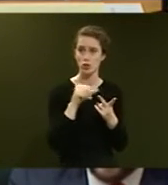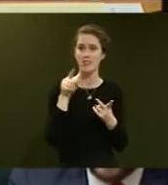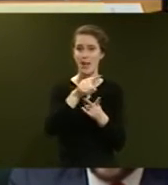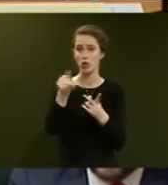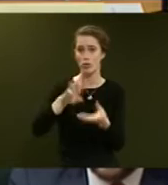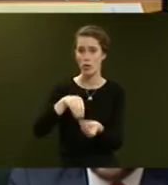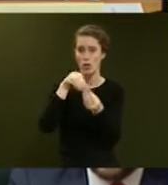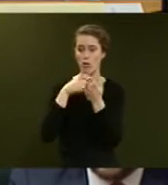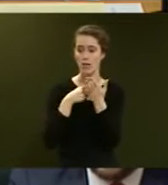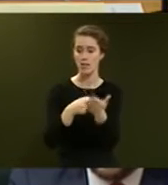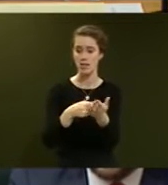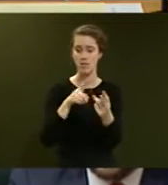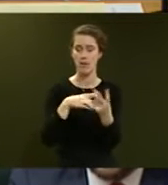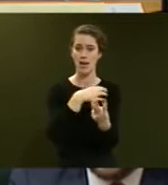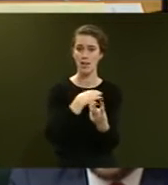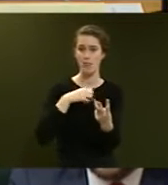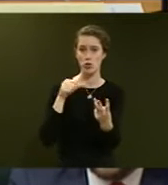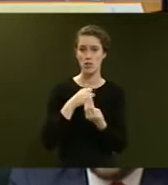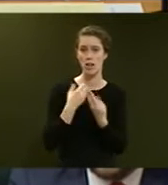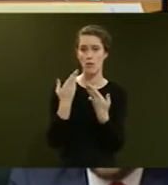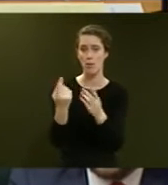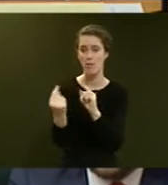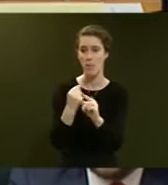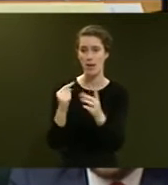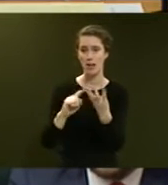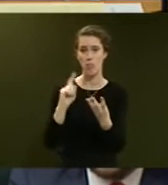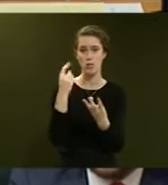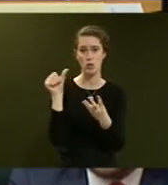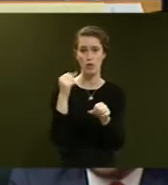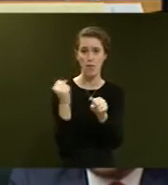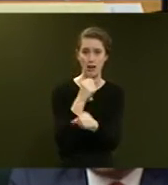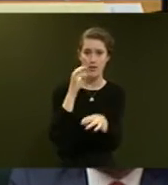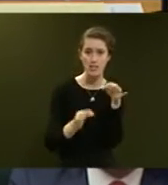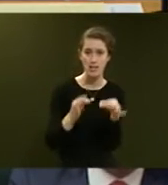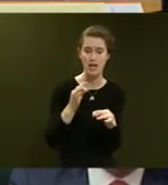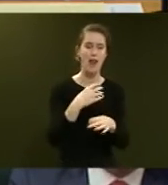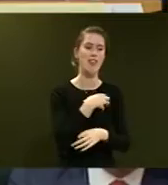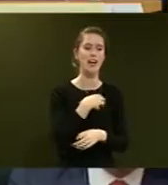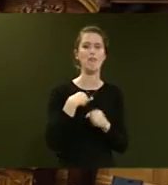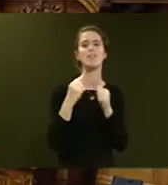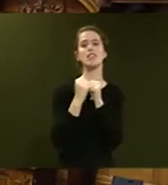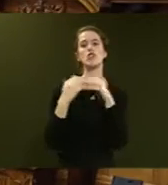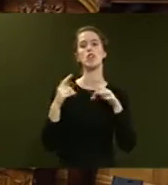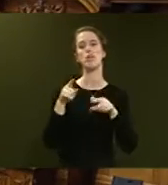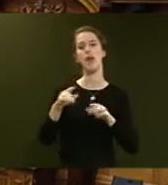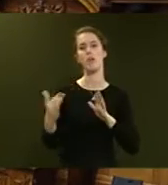recommendations, government should have given them feedback on that, and then the principals should have made the decision. The government disagrees with that approach.